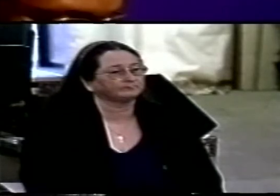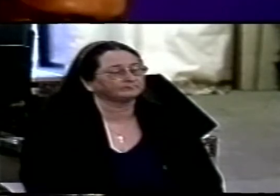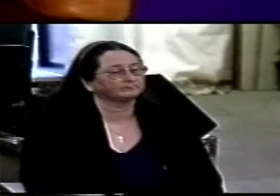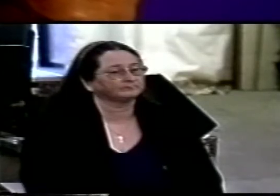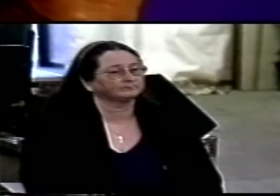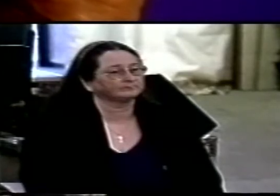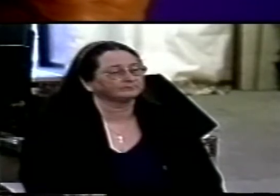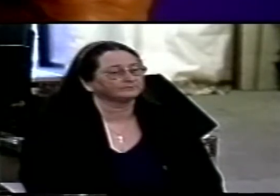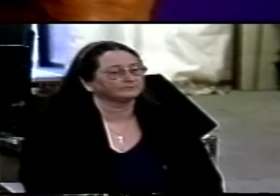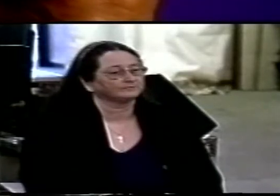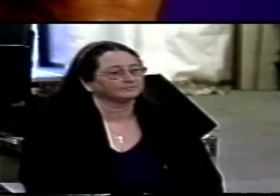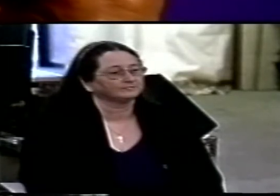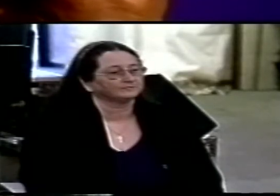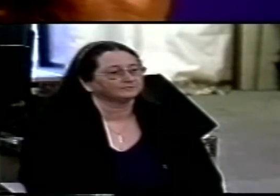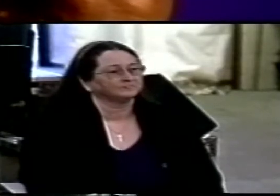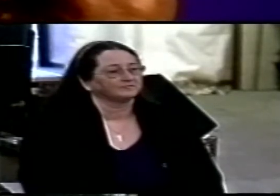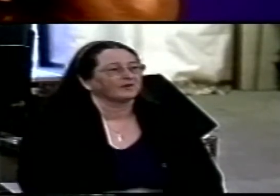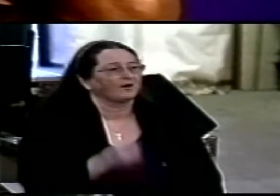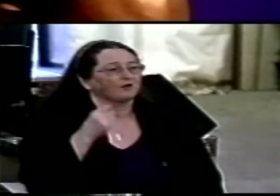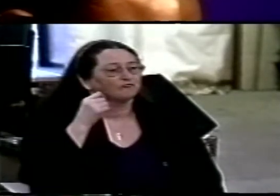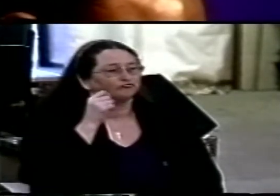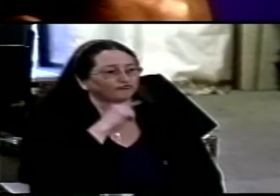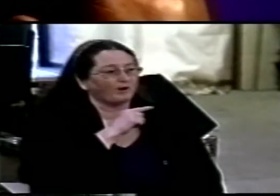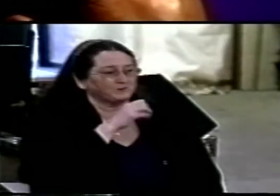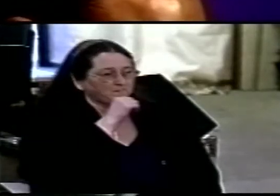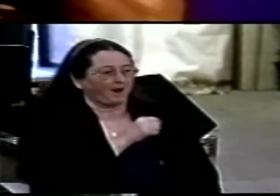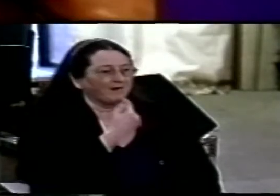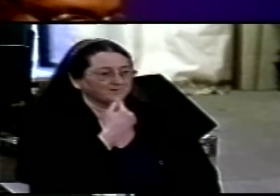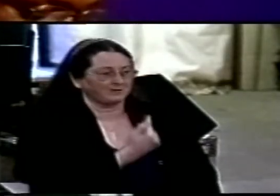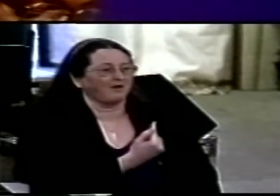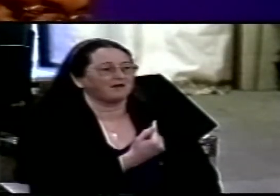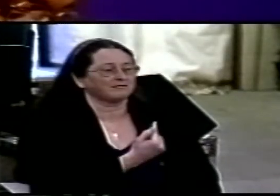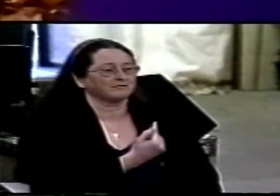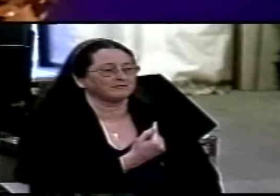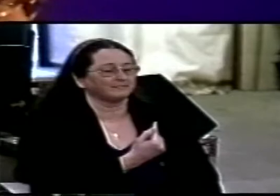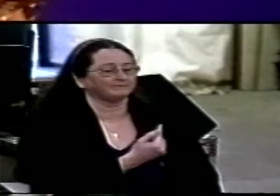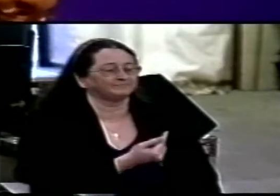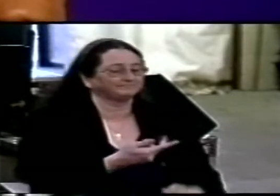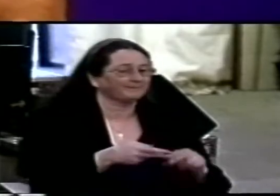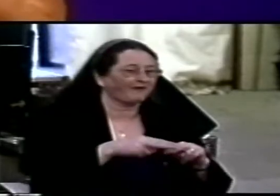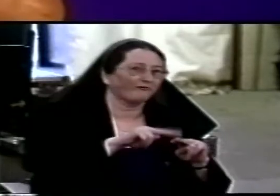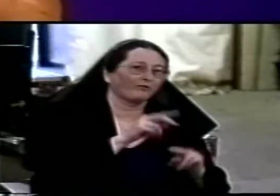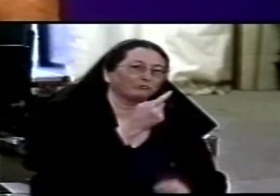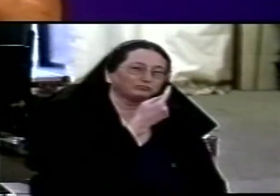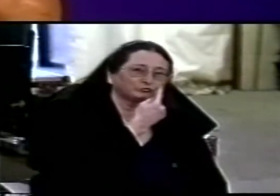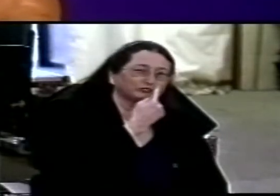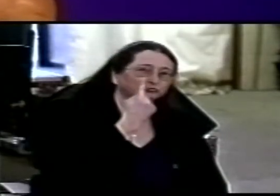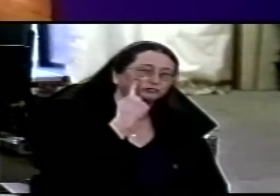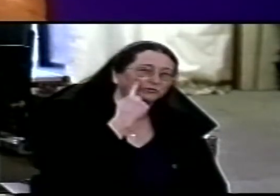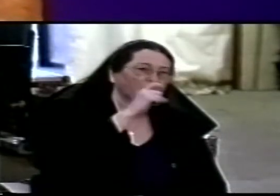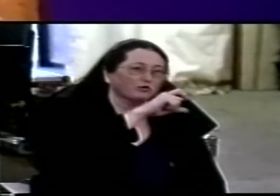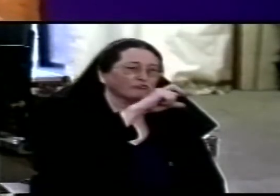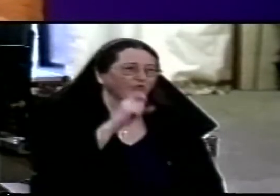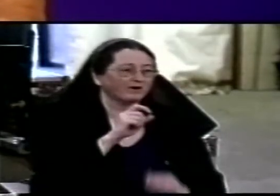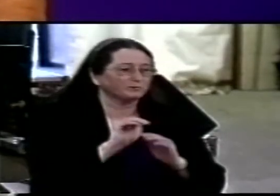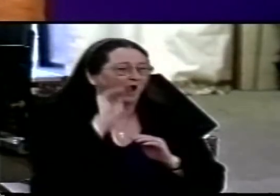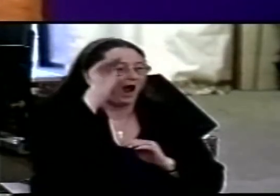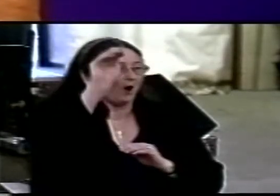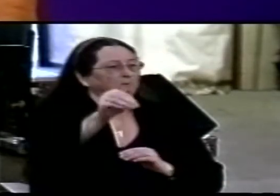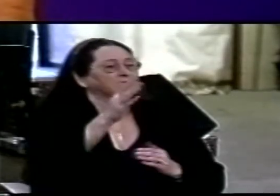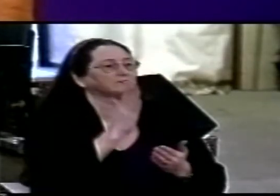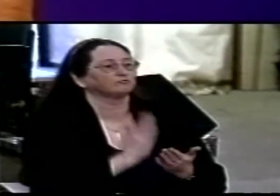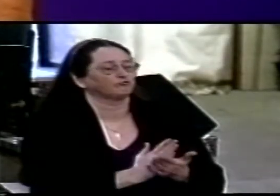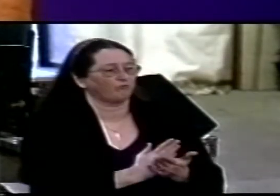Dostoevsky once said something rather provocative if anyone proved to me he said that Christ was outside the truth